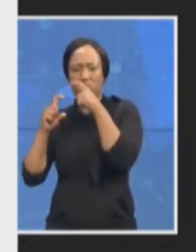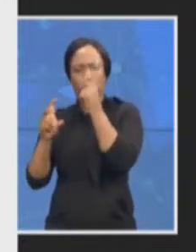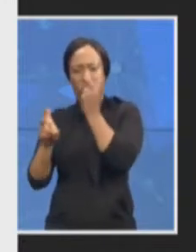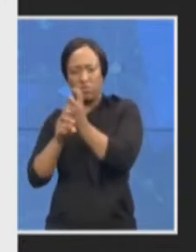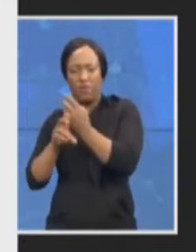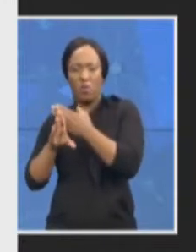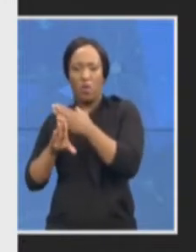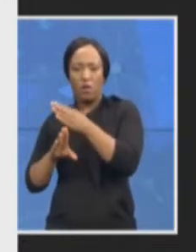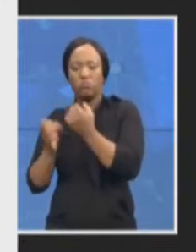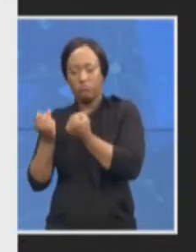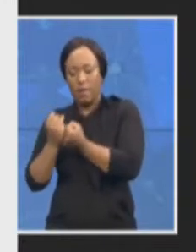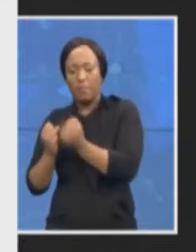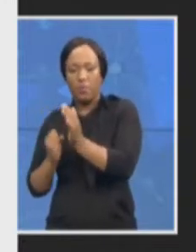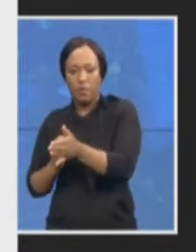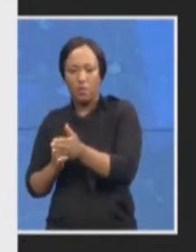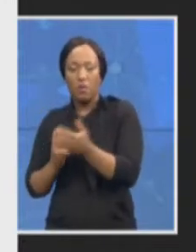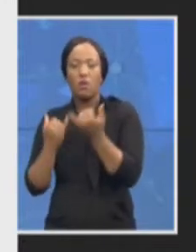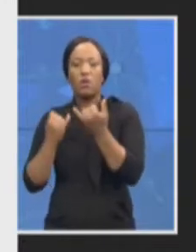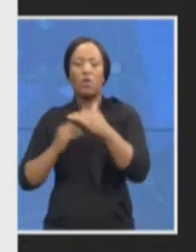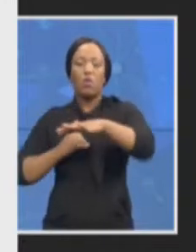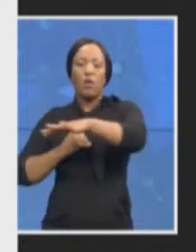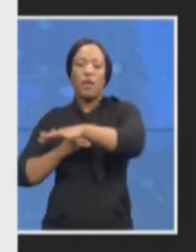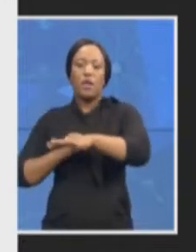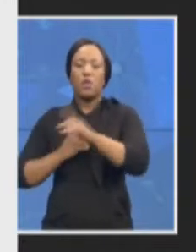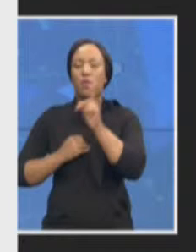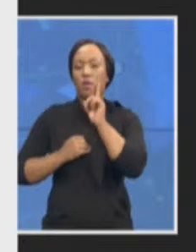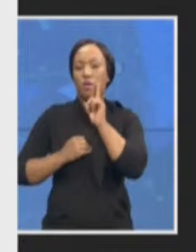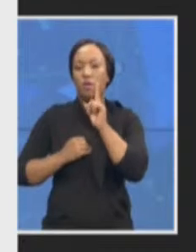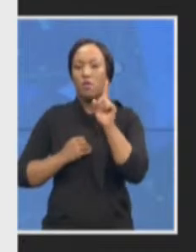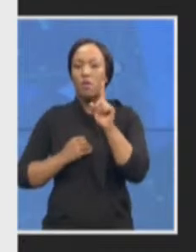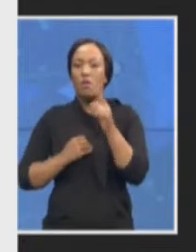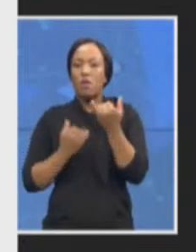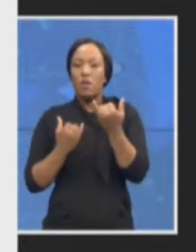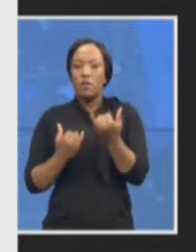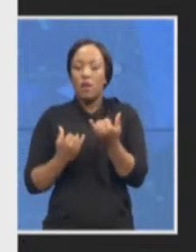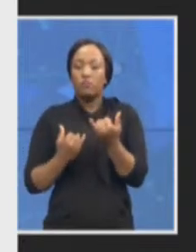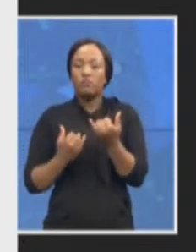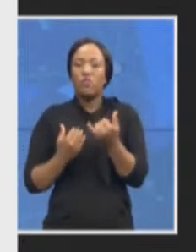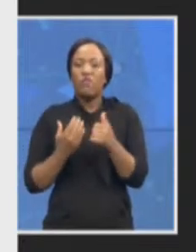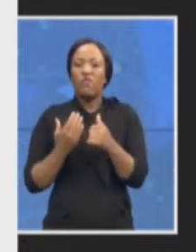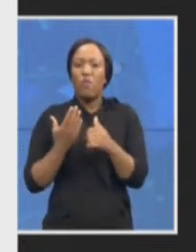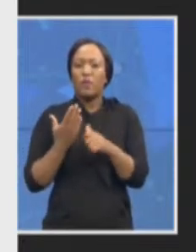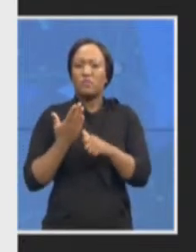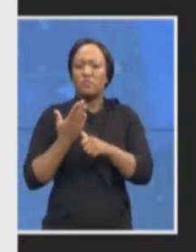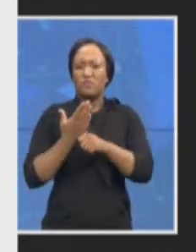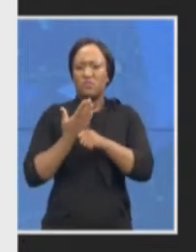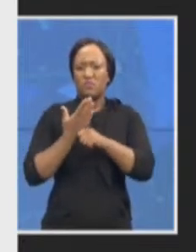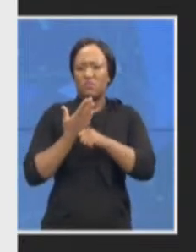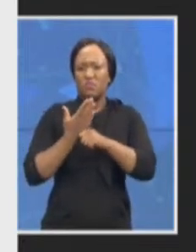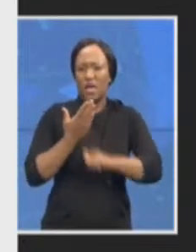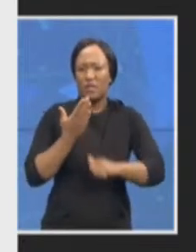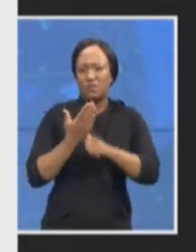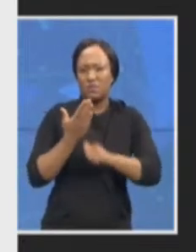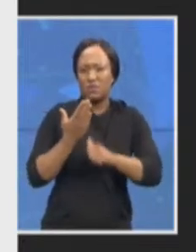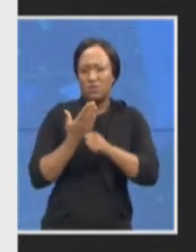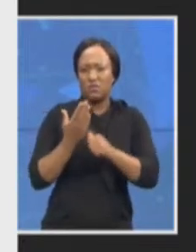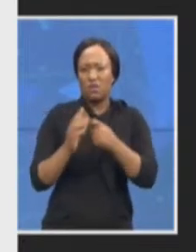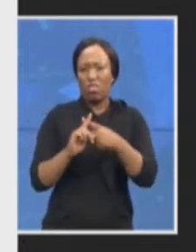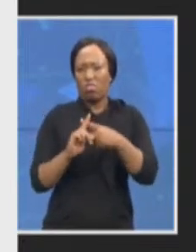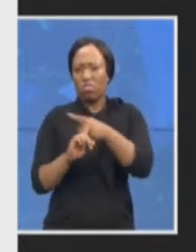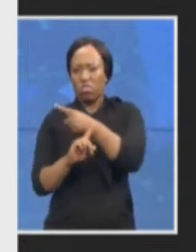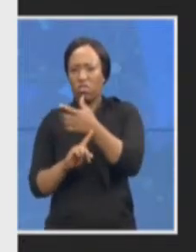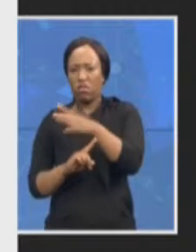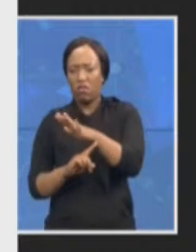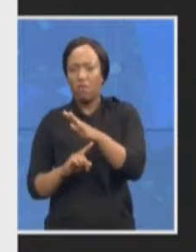to look at the question of tax offenses and to utilize the specialized capability that the MPA has in